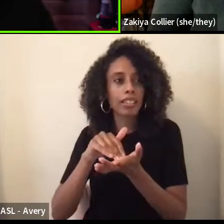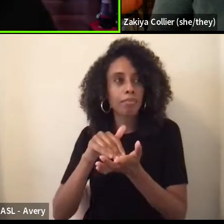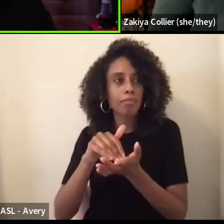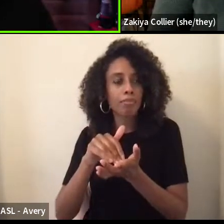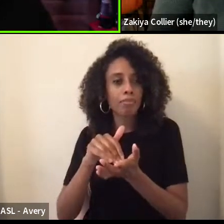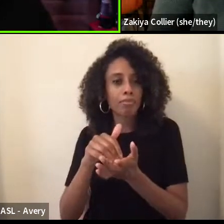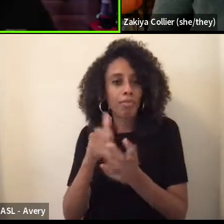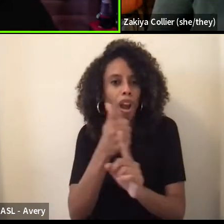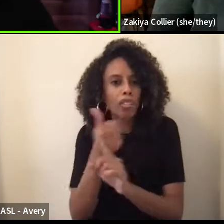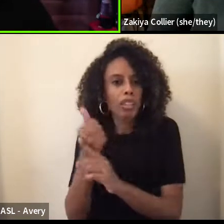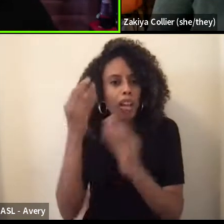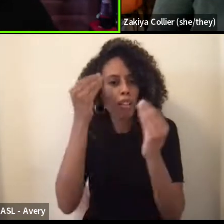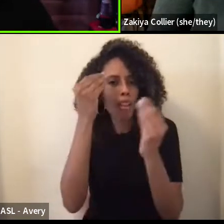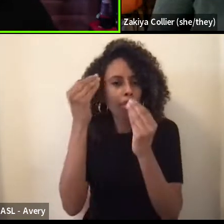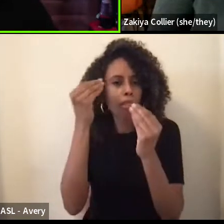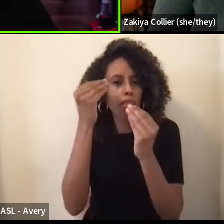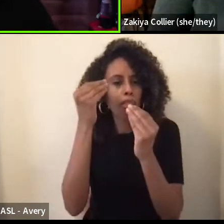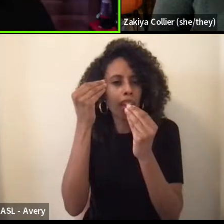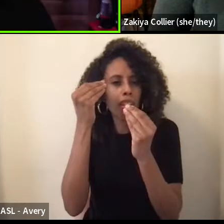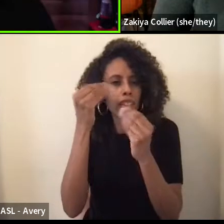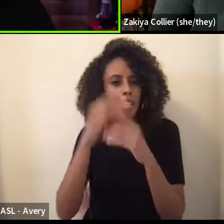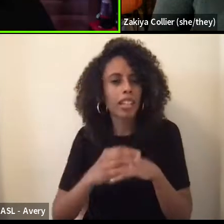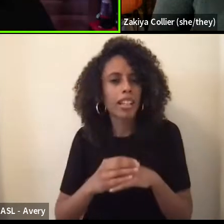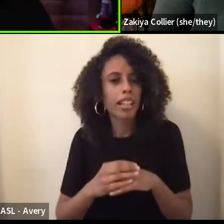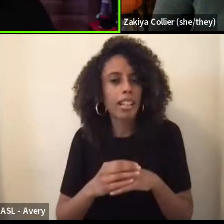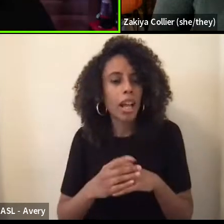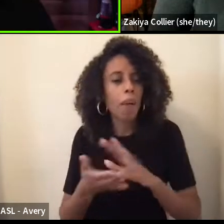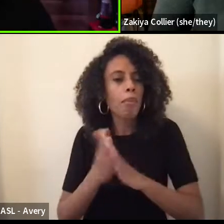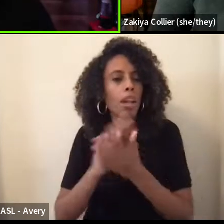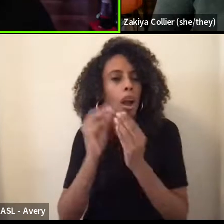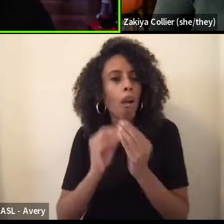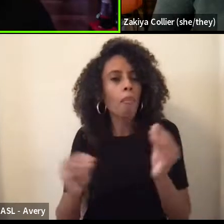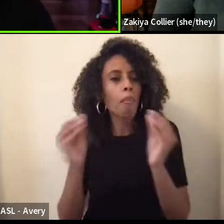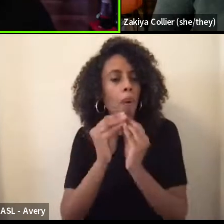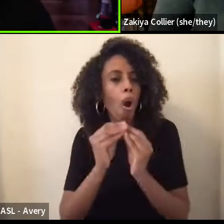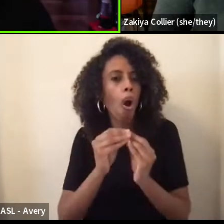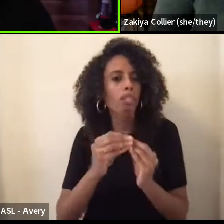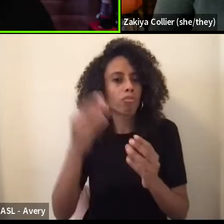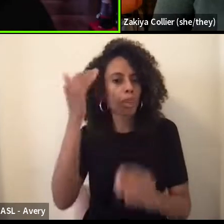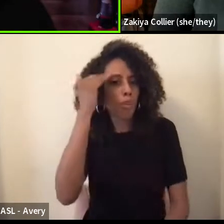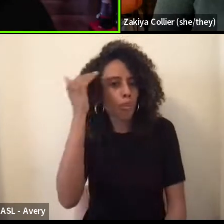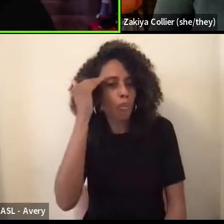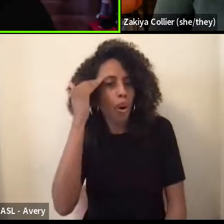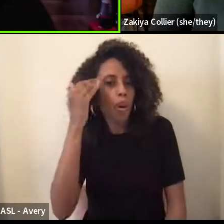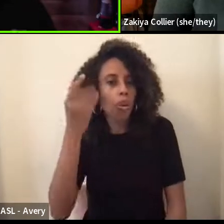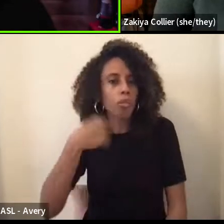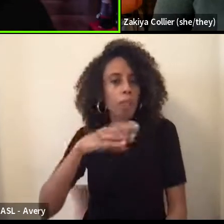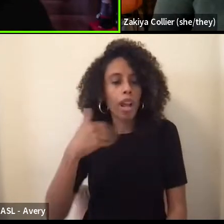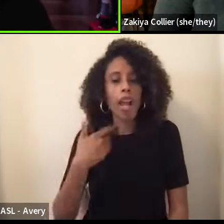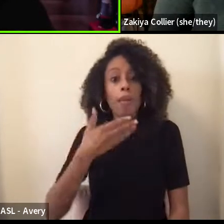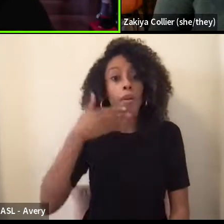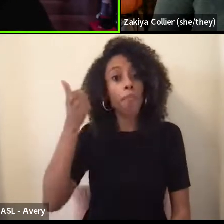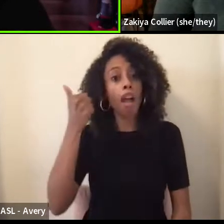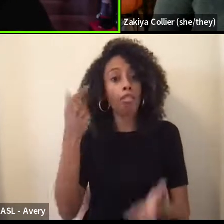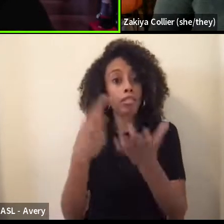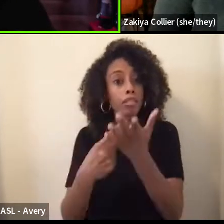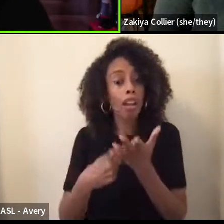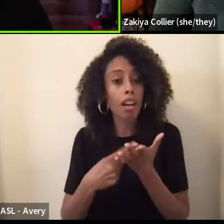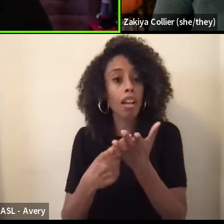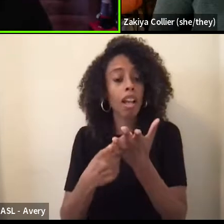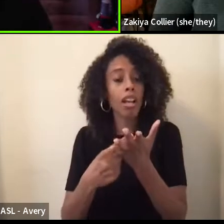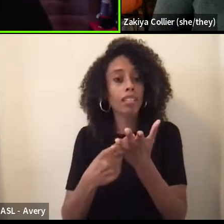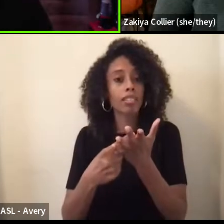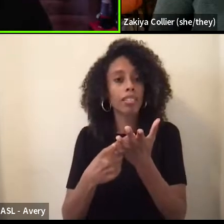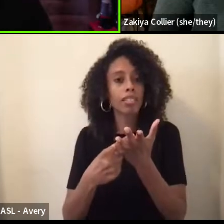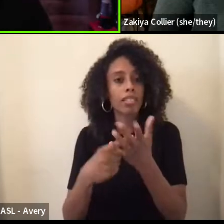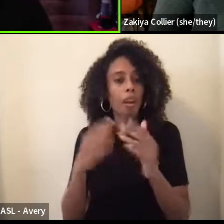Um, we become more informed and that way we're sharing, we're having better dialogues with people rather than discussing issues and not